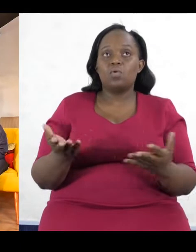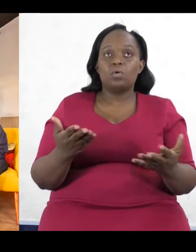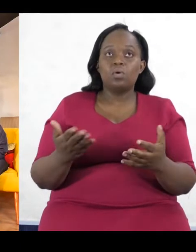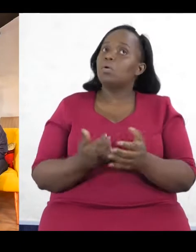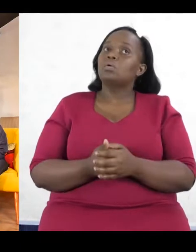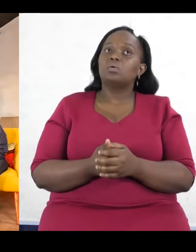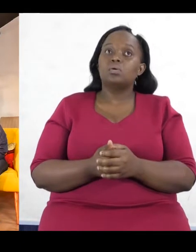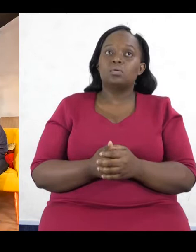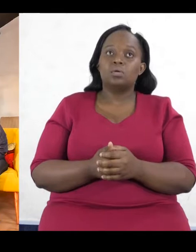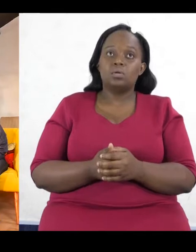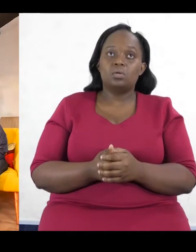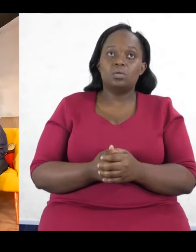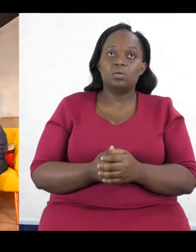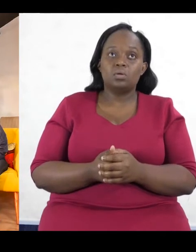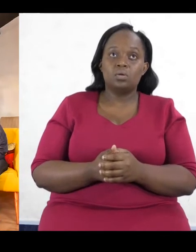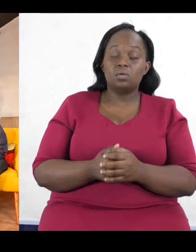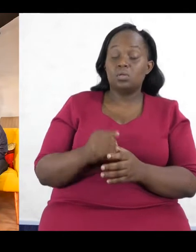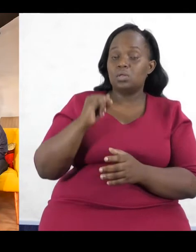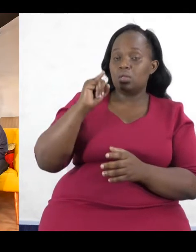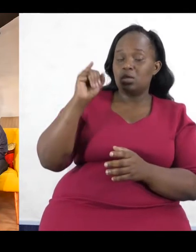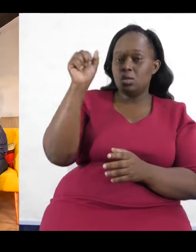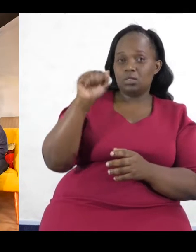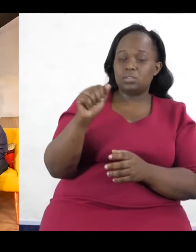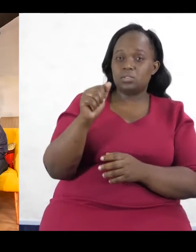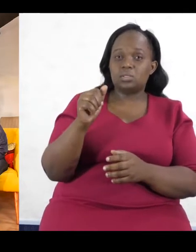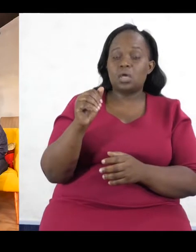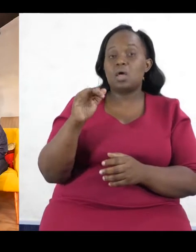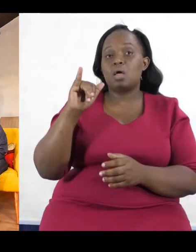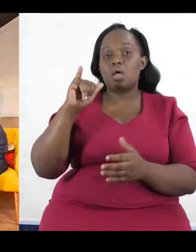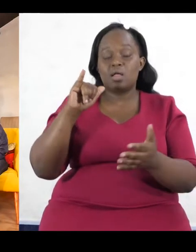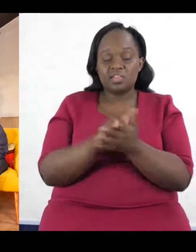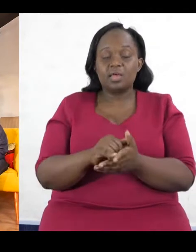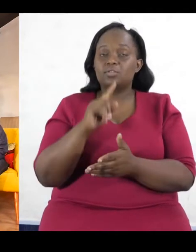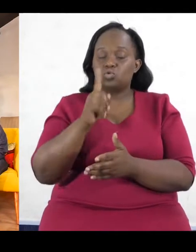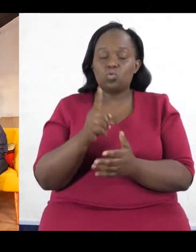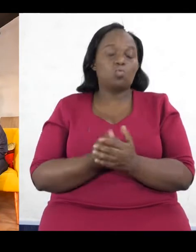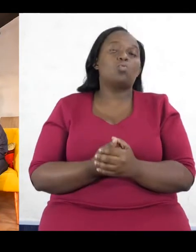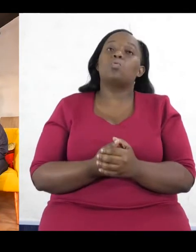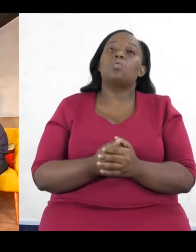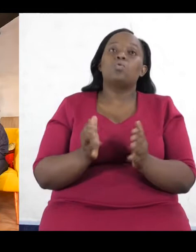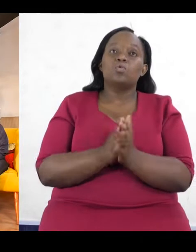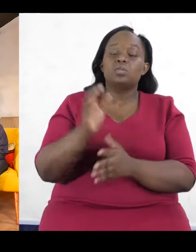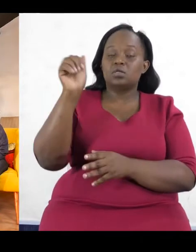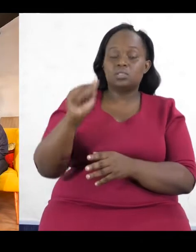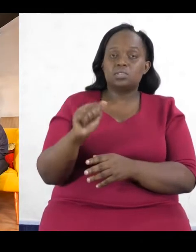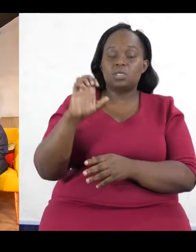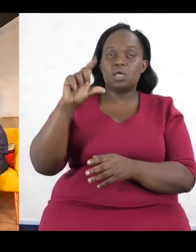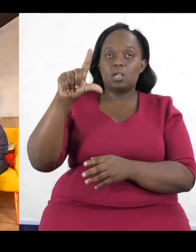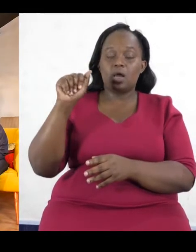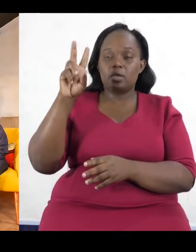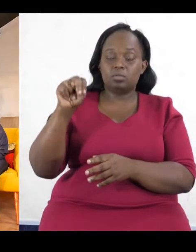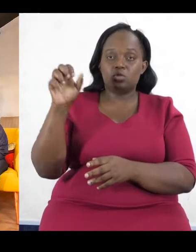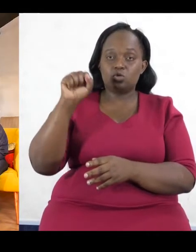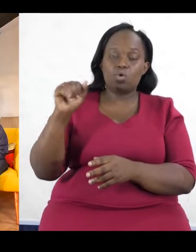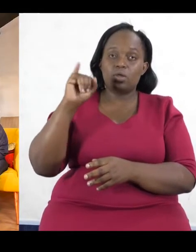YouTube, guys. Yes. You can find us on anywhere you get your podcast from. It's called Is That So